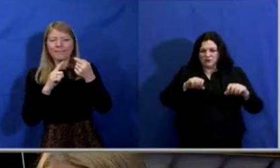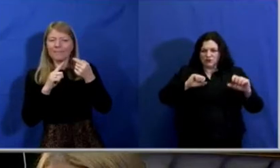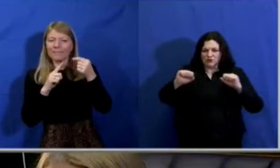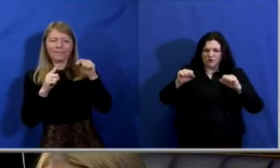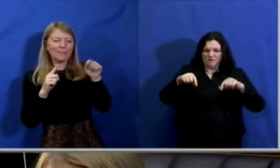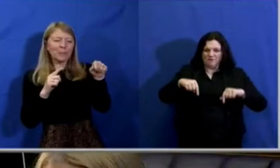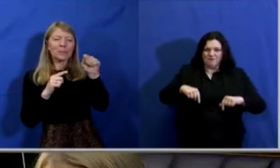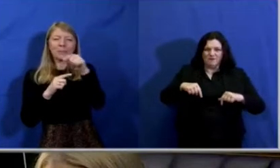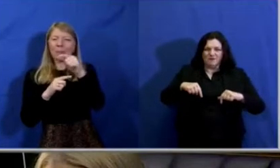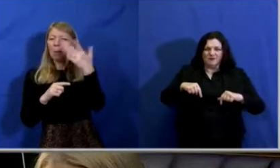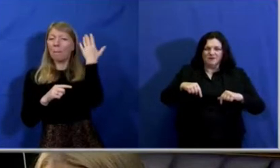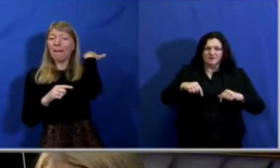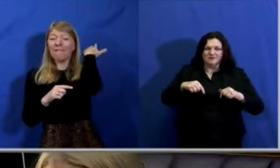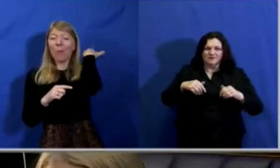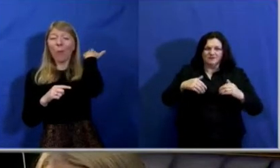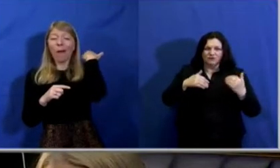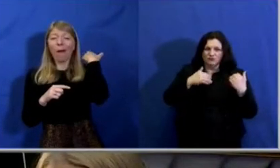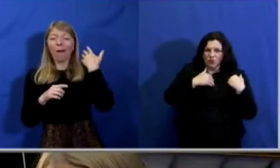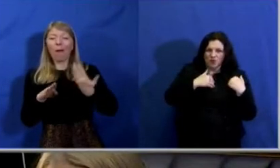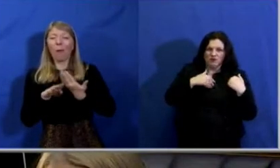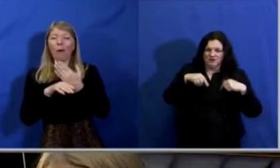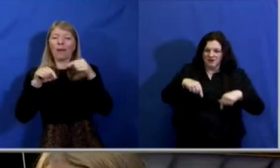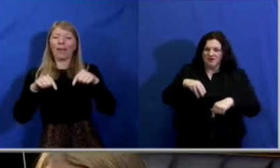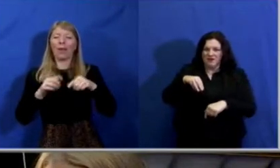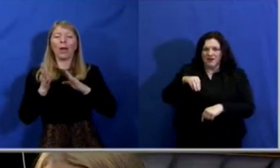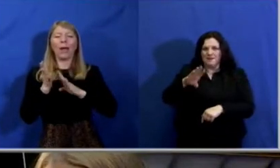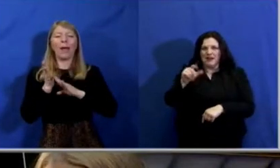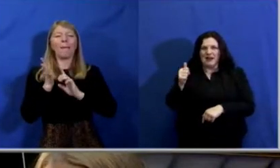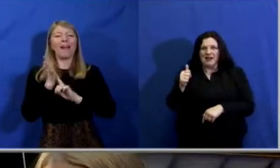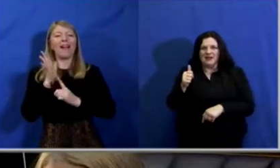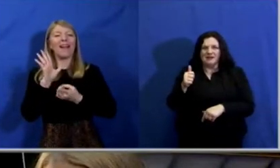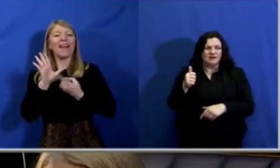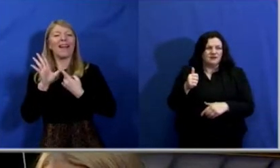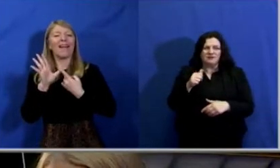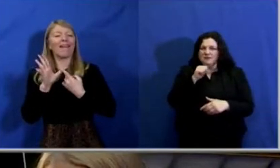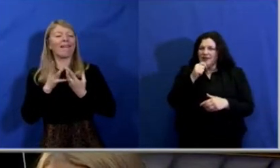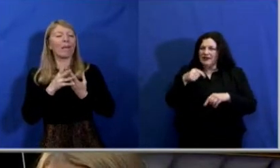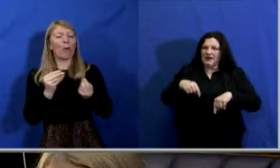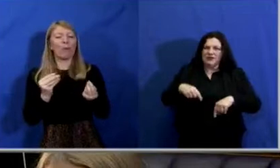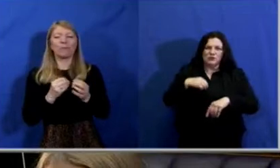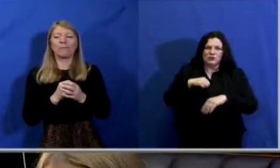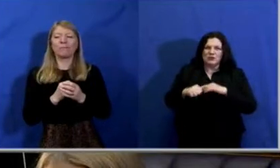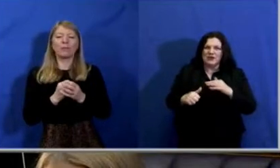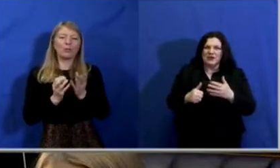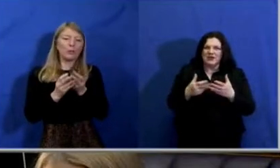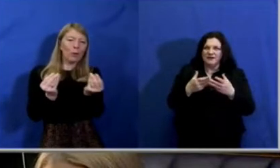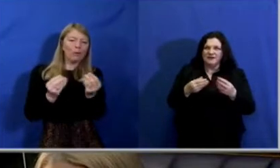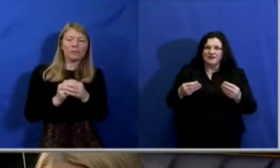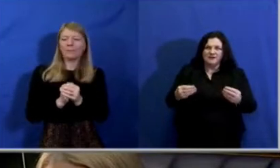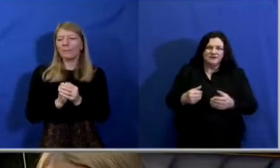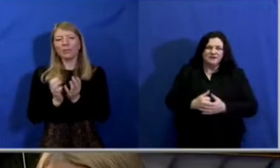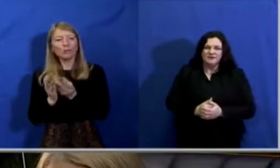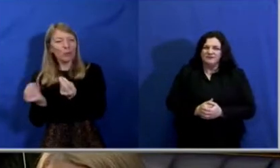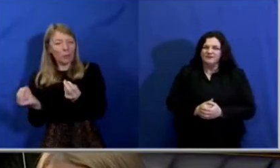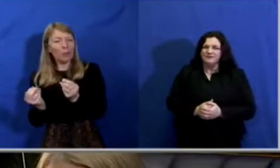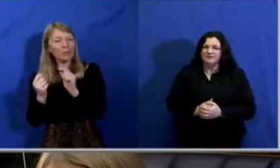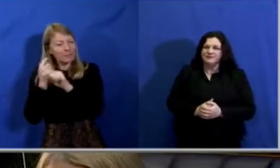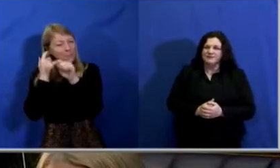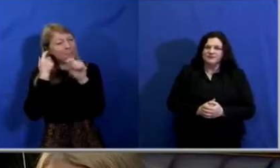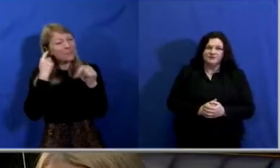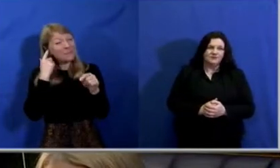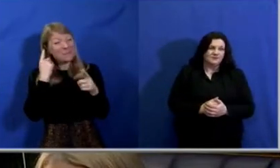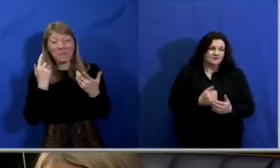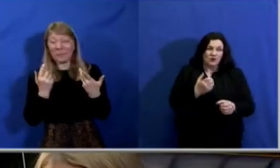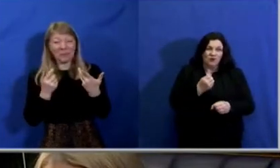role as an MLA, and they're no longer with us today, from parties right